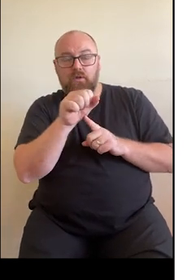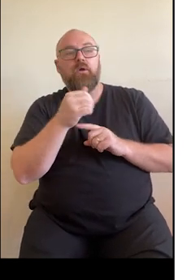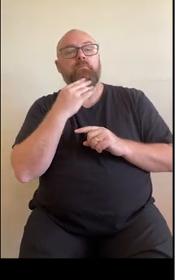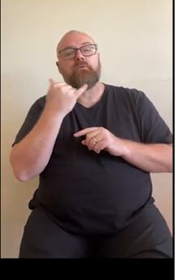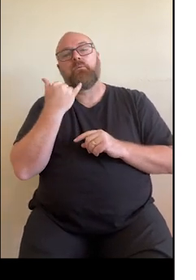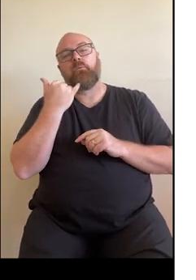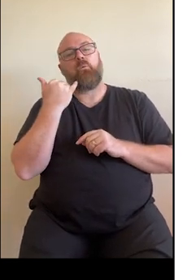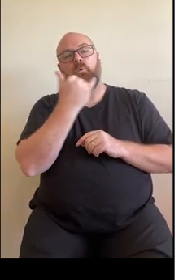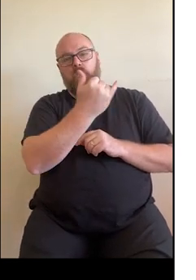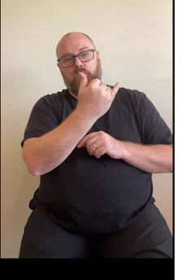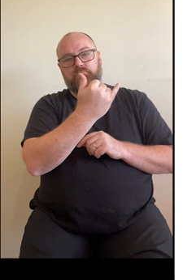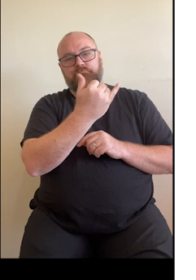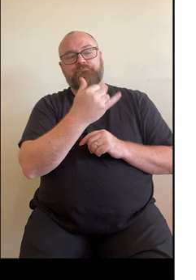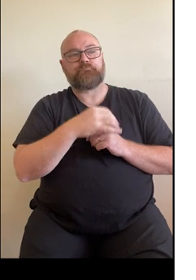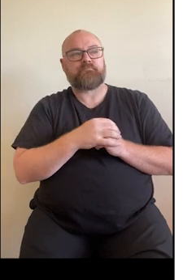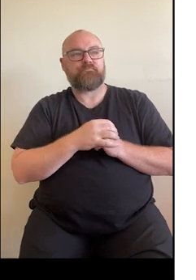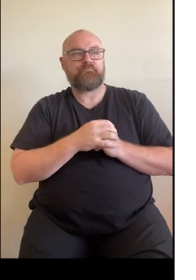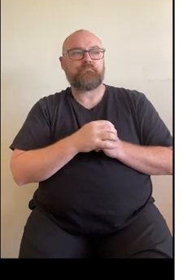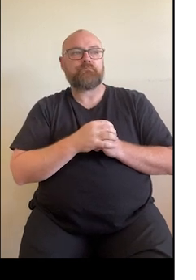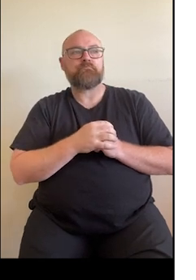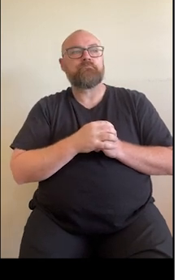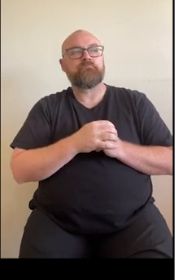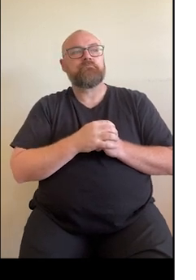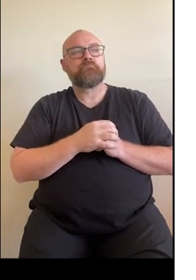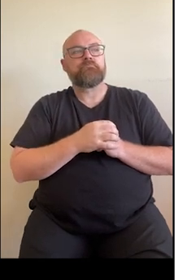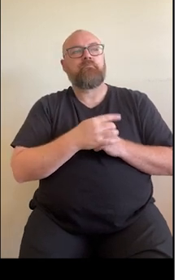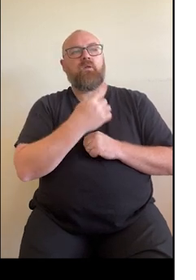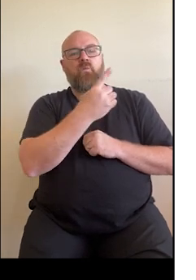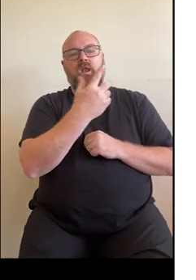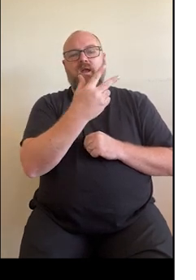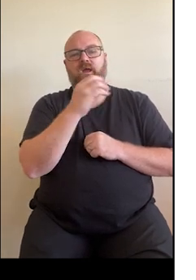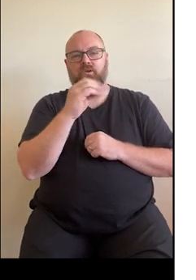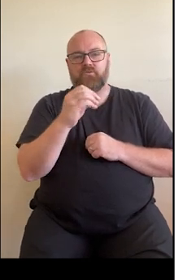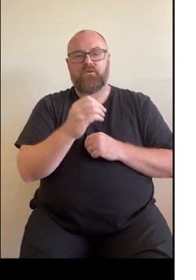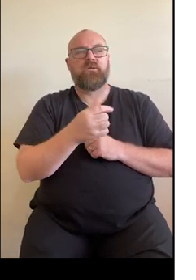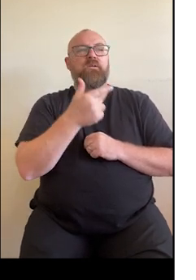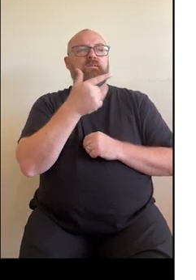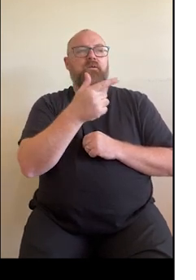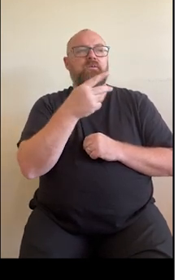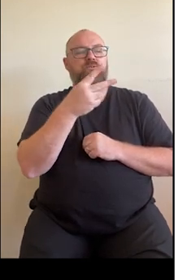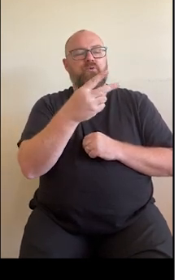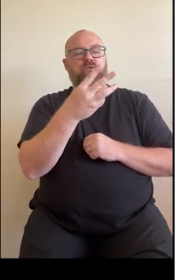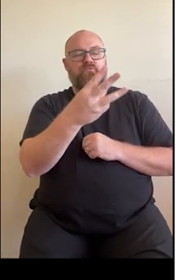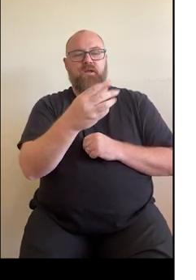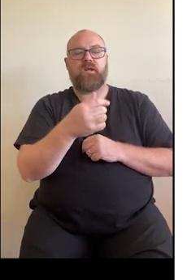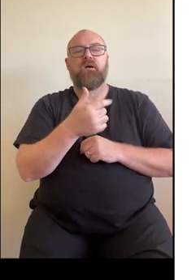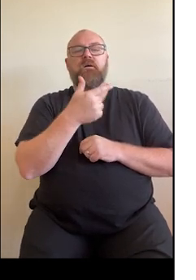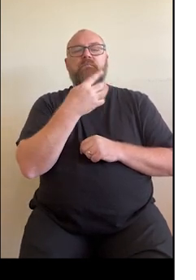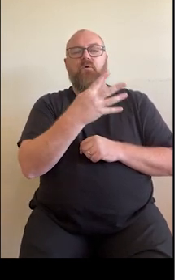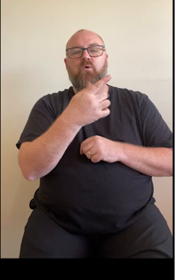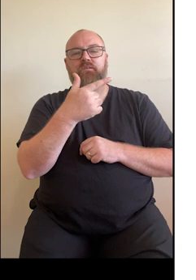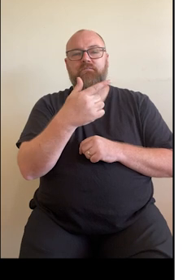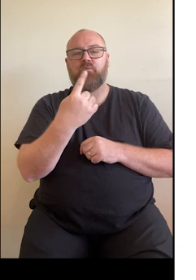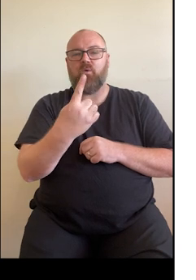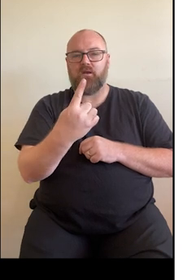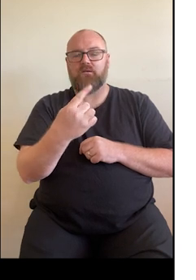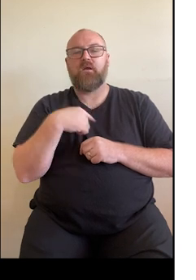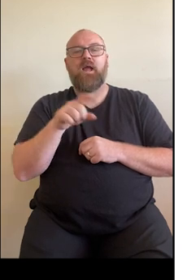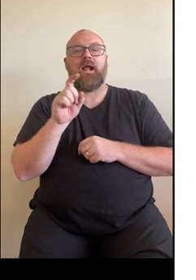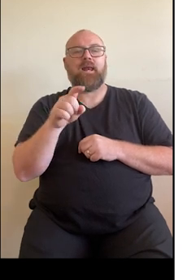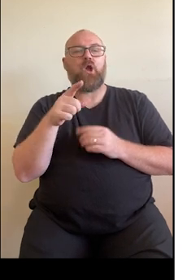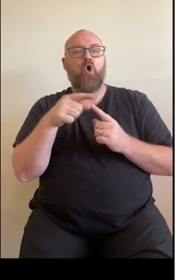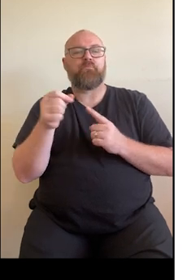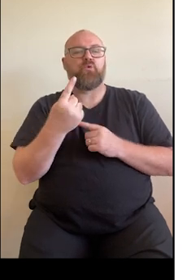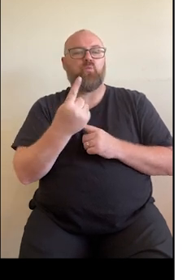call the my health record helpline. It's 1800 723 471 and option one. You can contact the healthcare